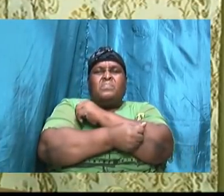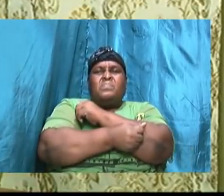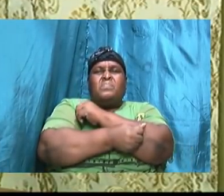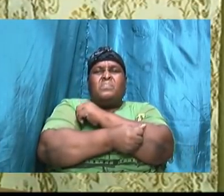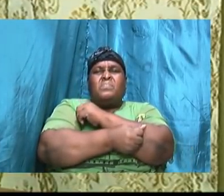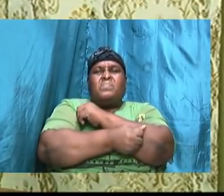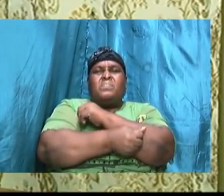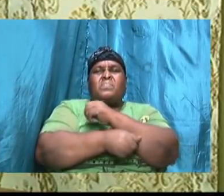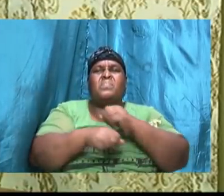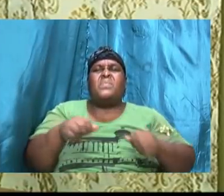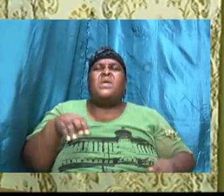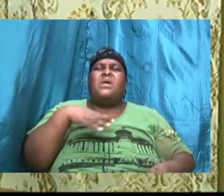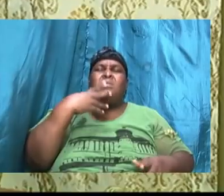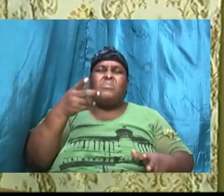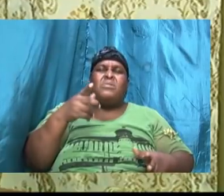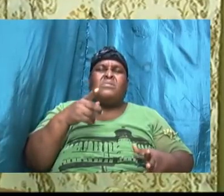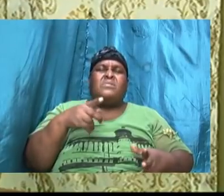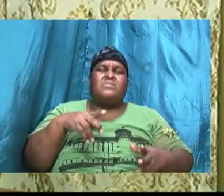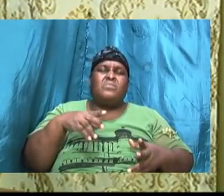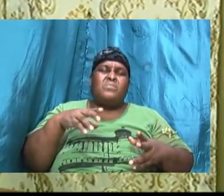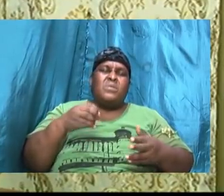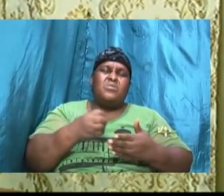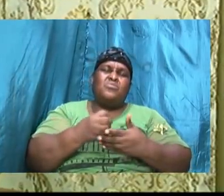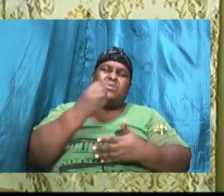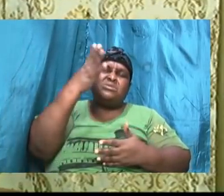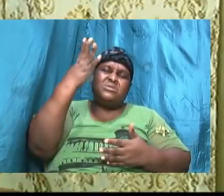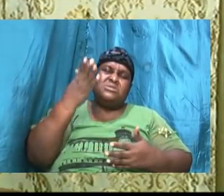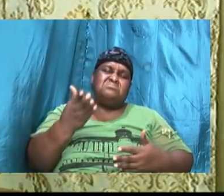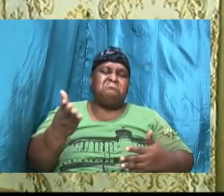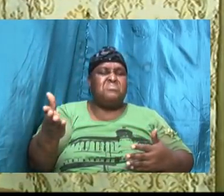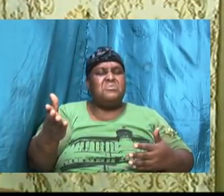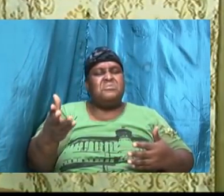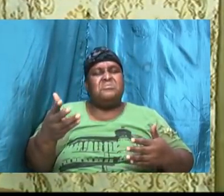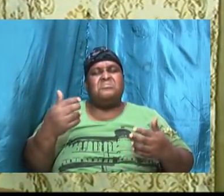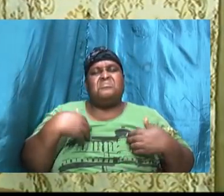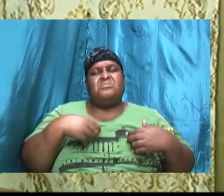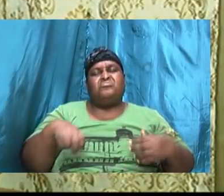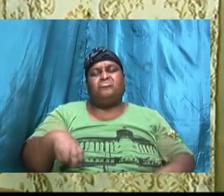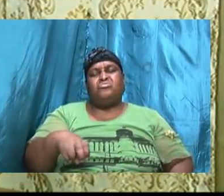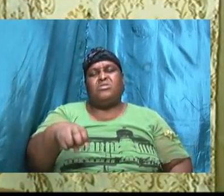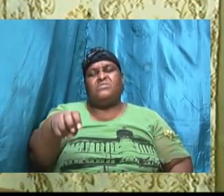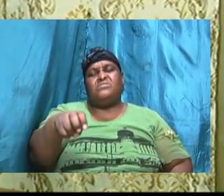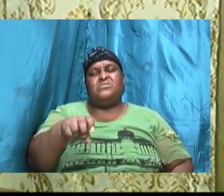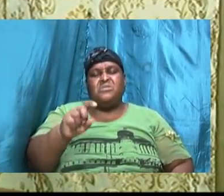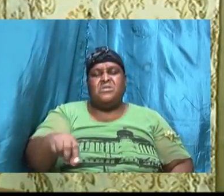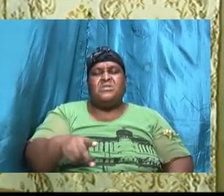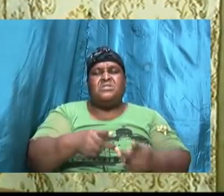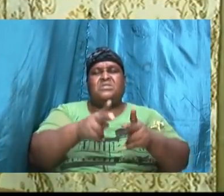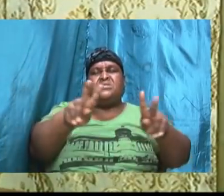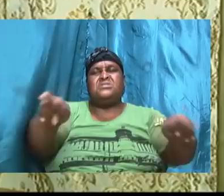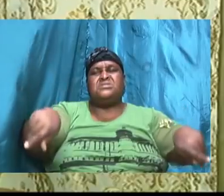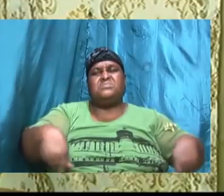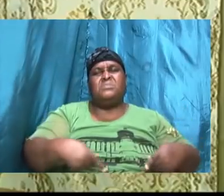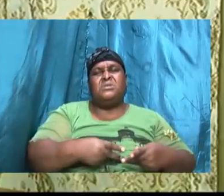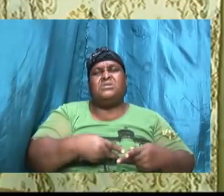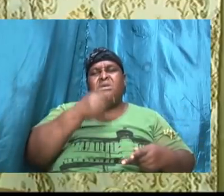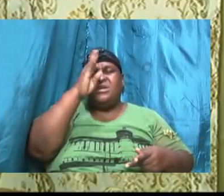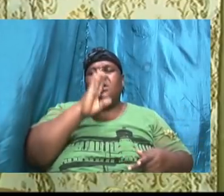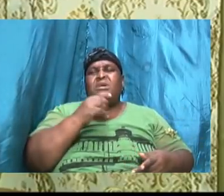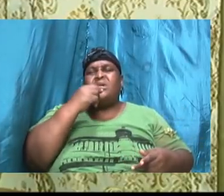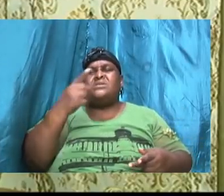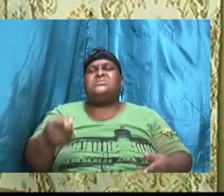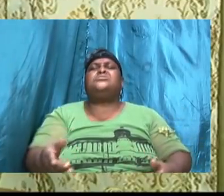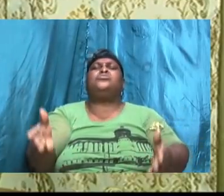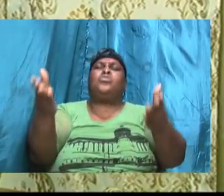and the wealth that they had acquired and travel to this place that God said come I